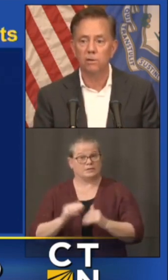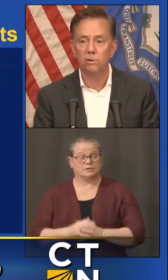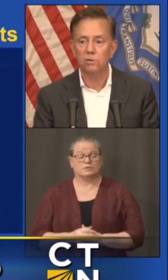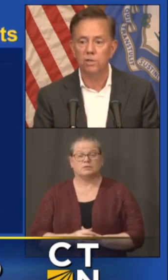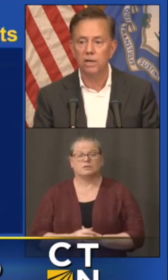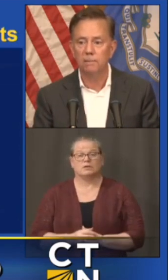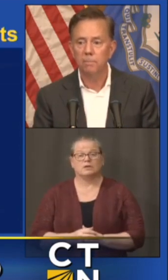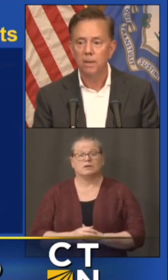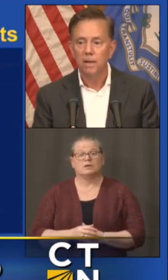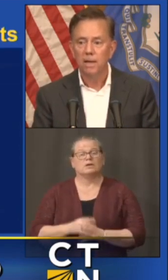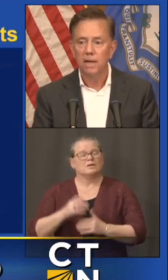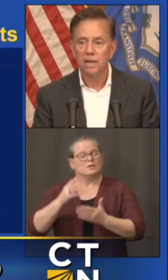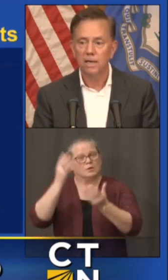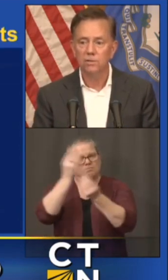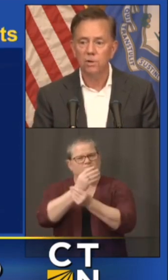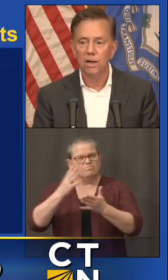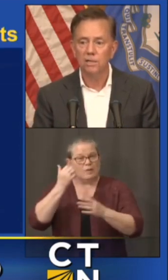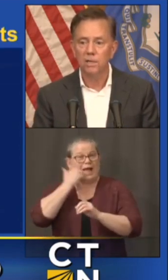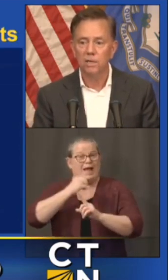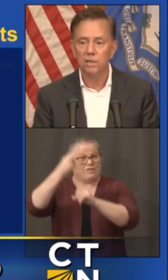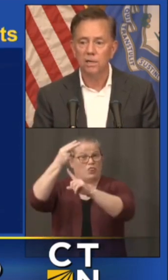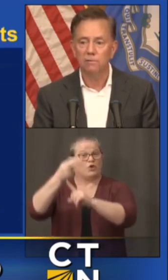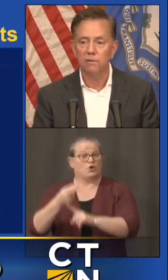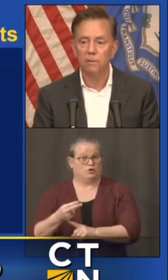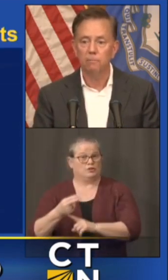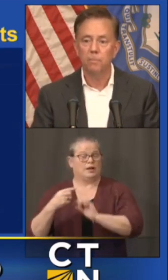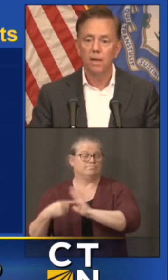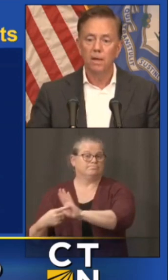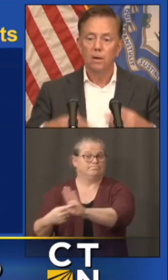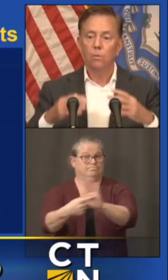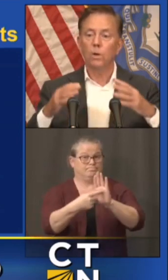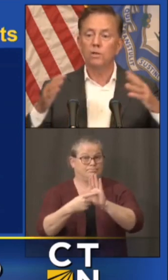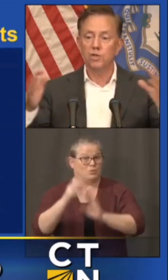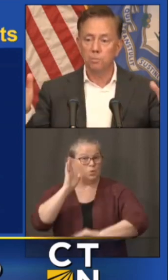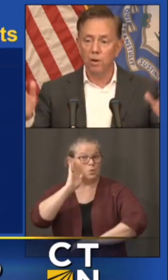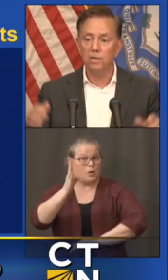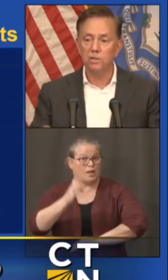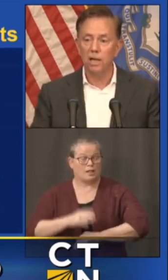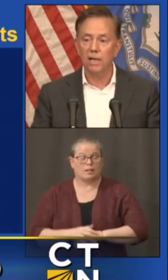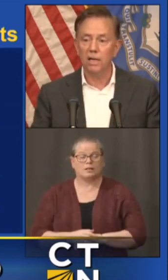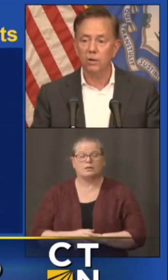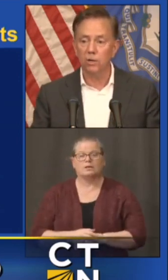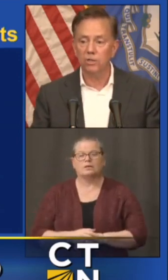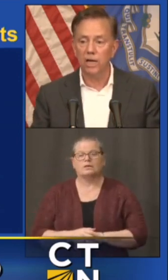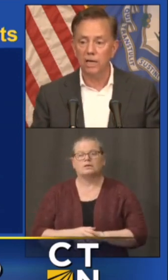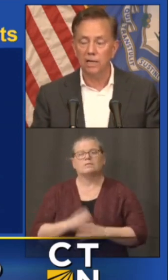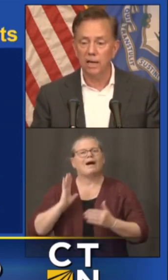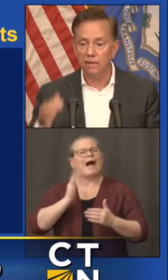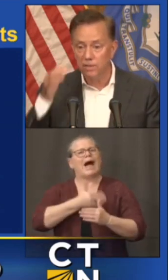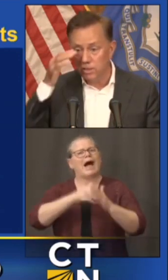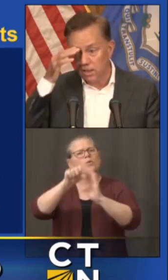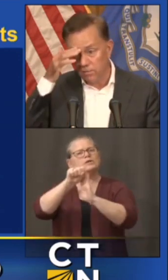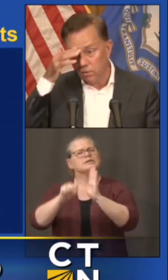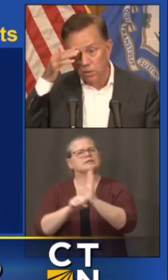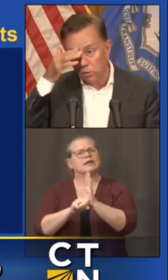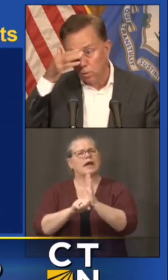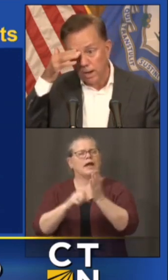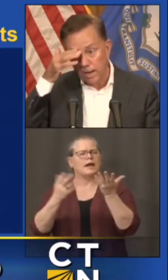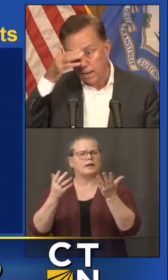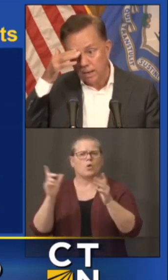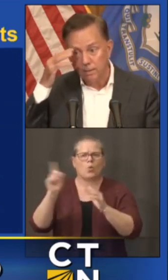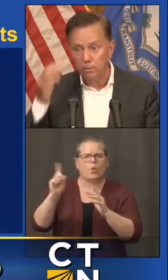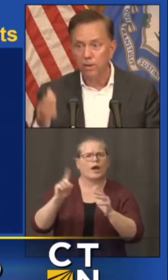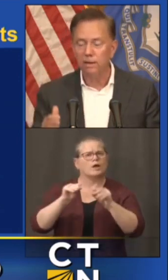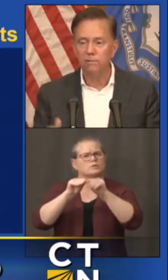every Thursday and it gives you an idea of what the spread is like in our state and obviously if you're in the